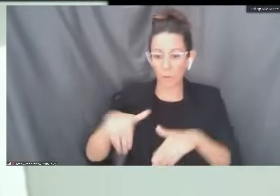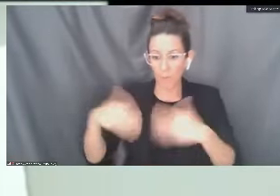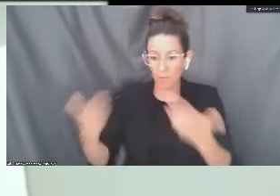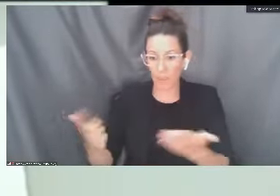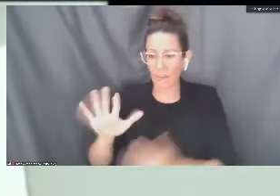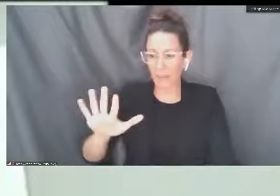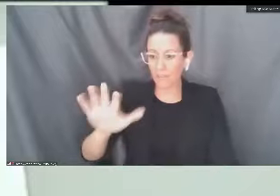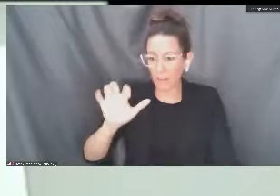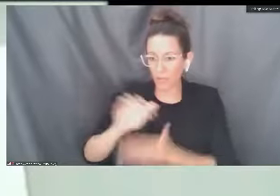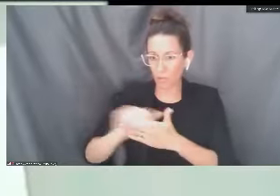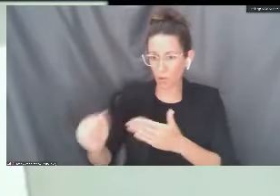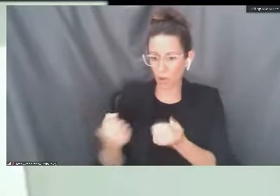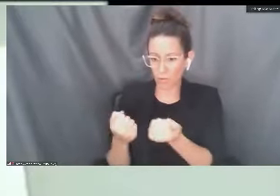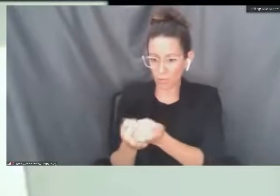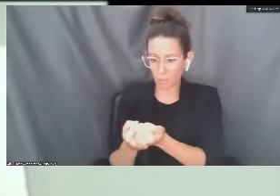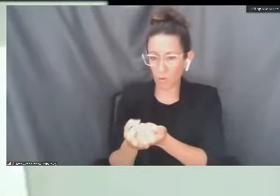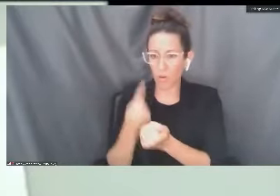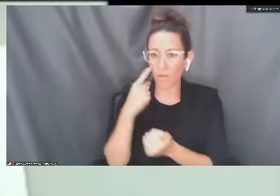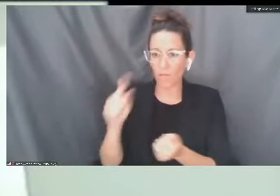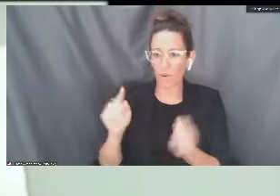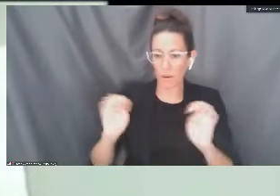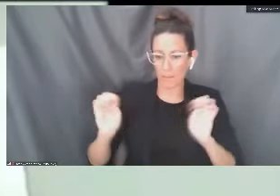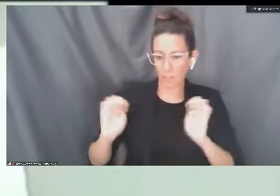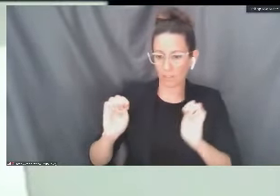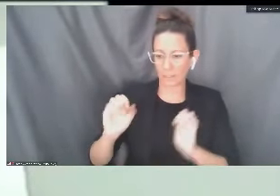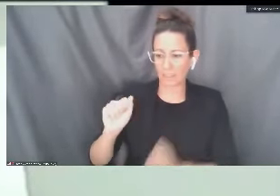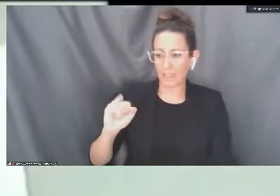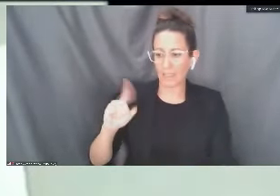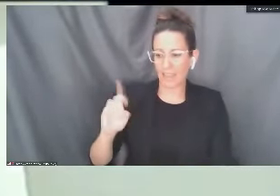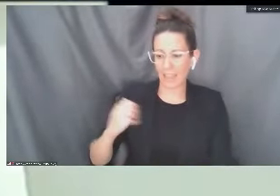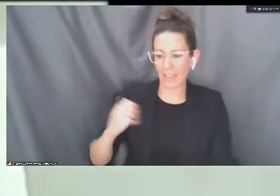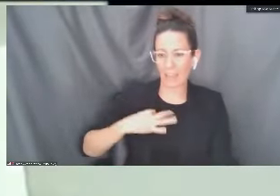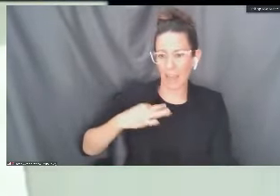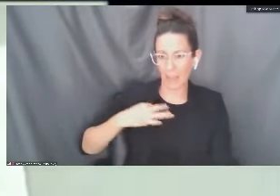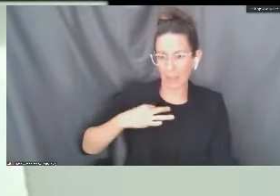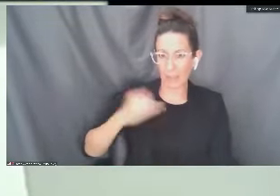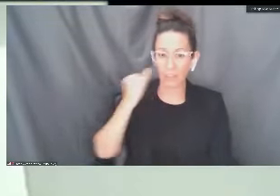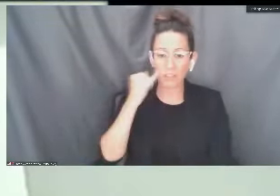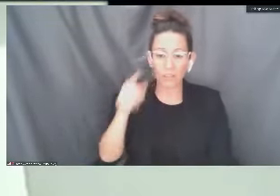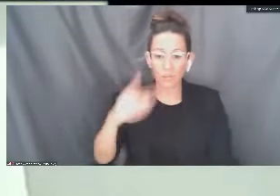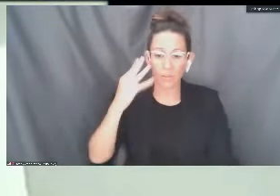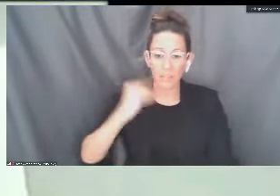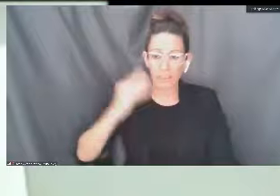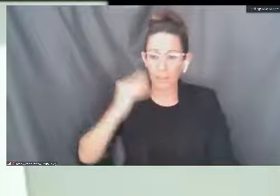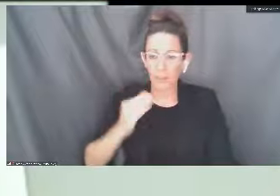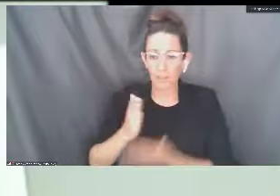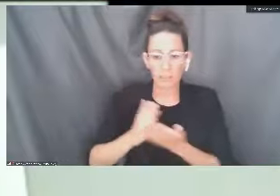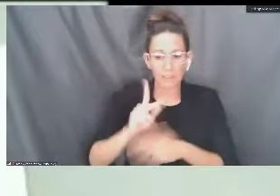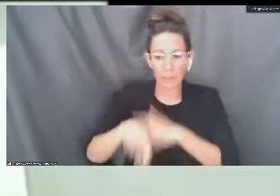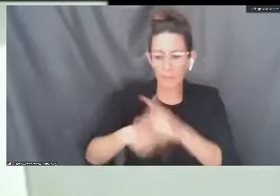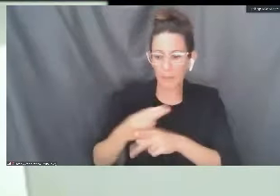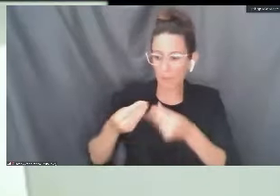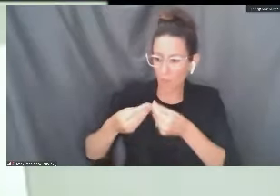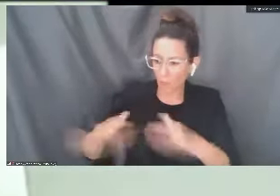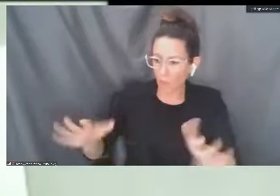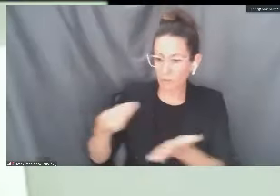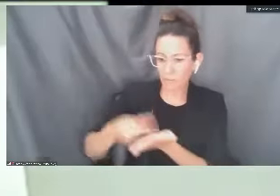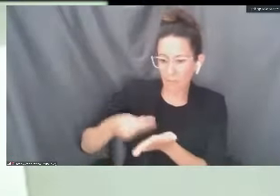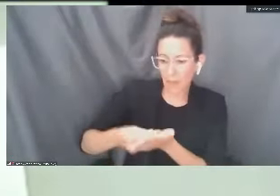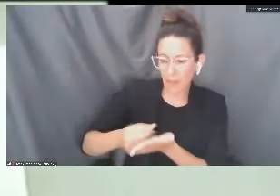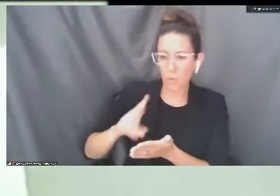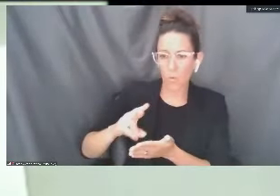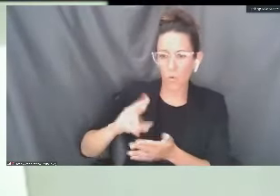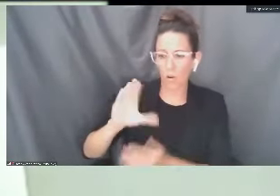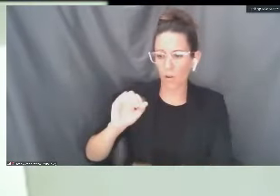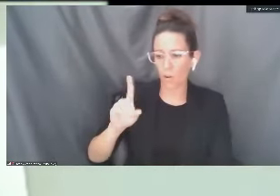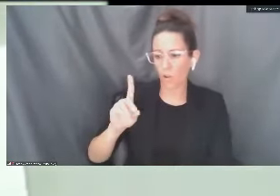$500 support through the emergency student aid application if they've experienced some form of loss of income or impact by